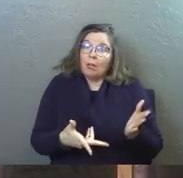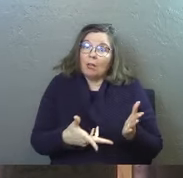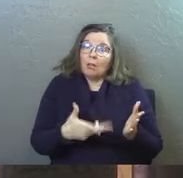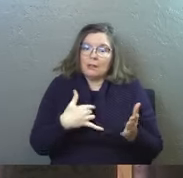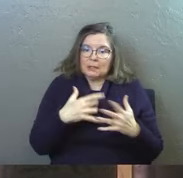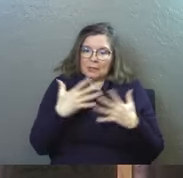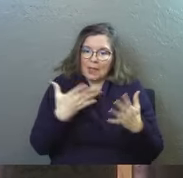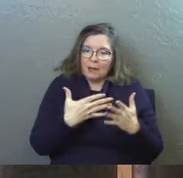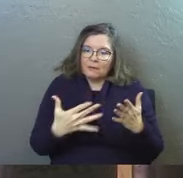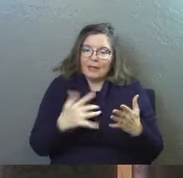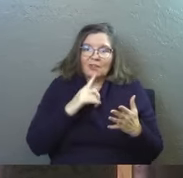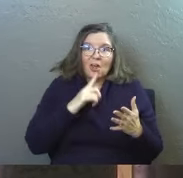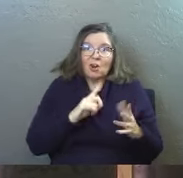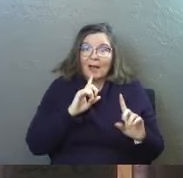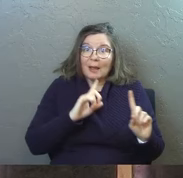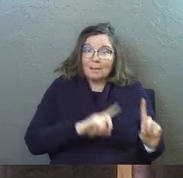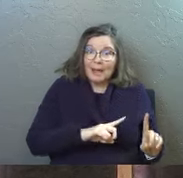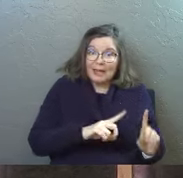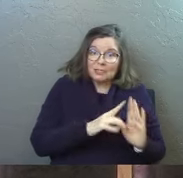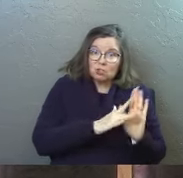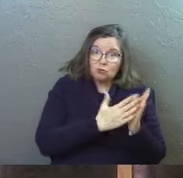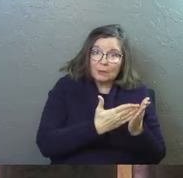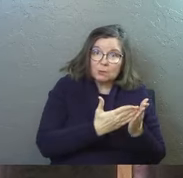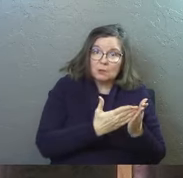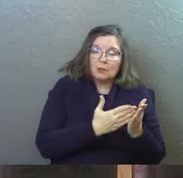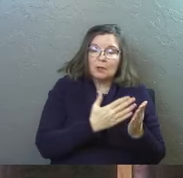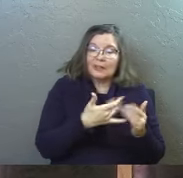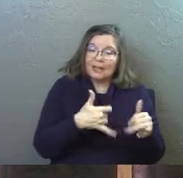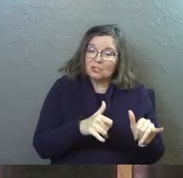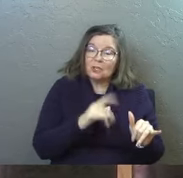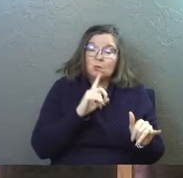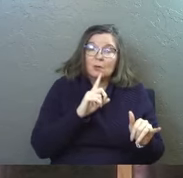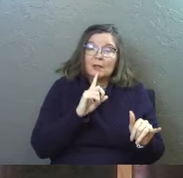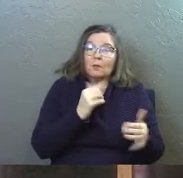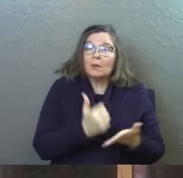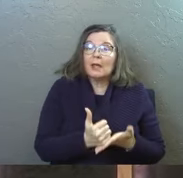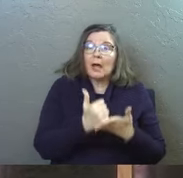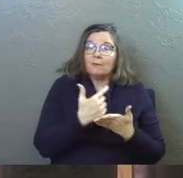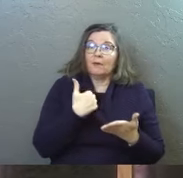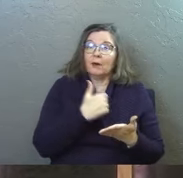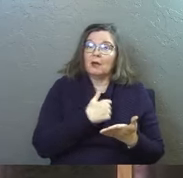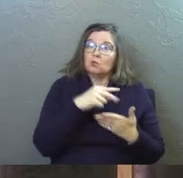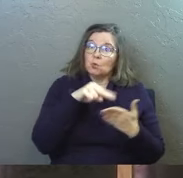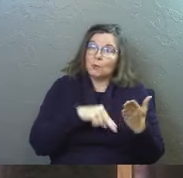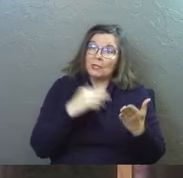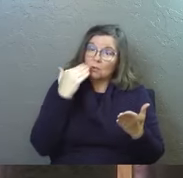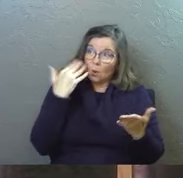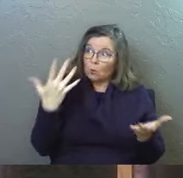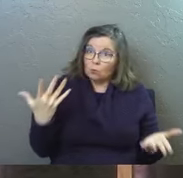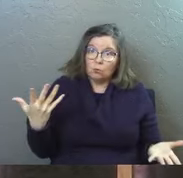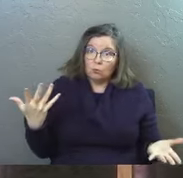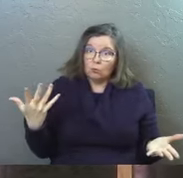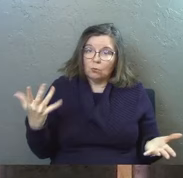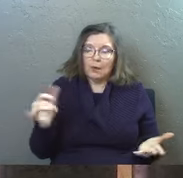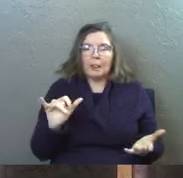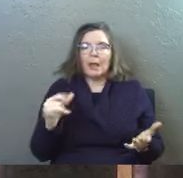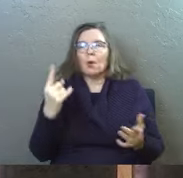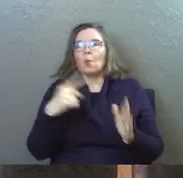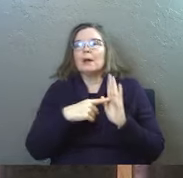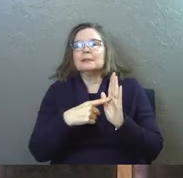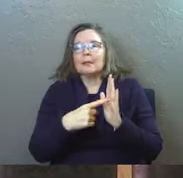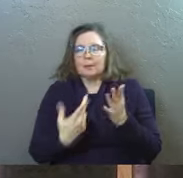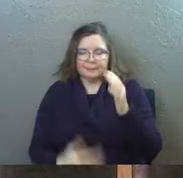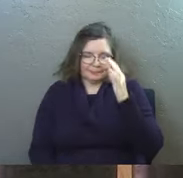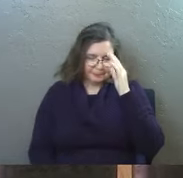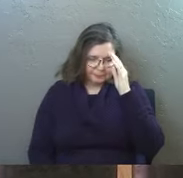like there's a lot of things that aren't commands in scripture that are still extremely helpful for us to read and know yes like one